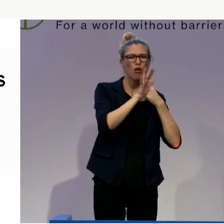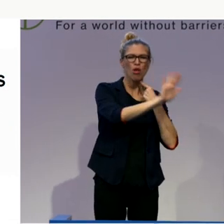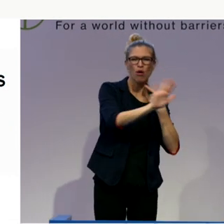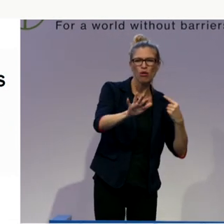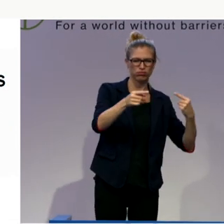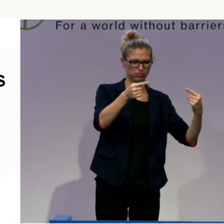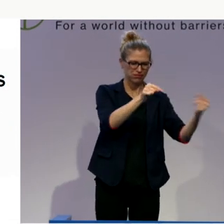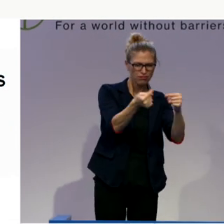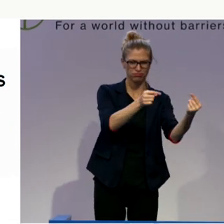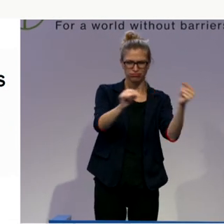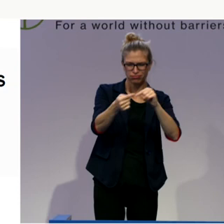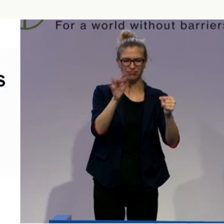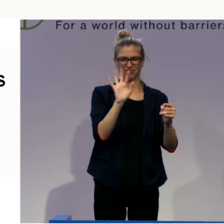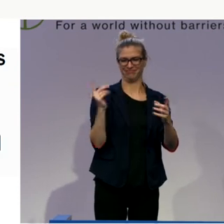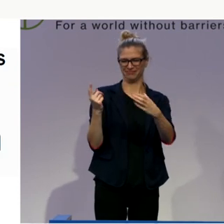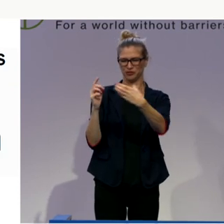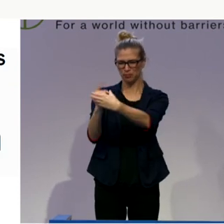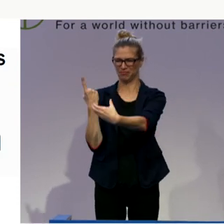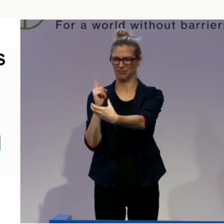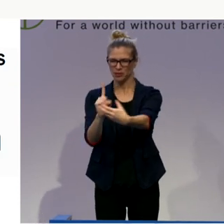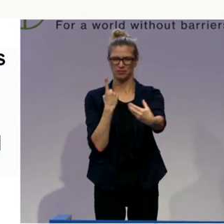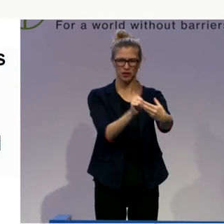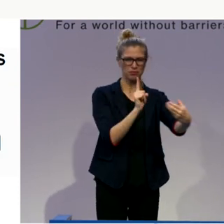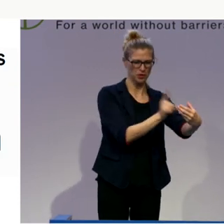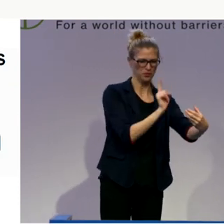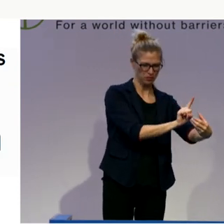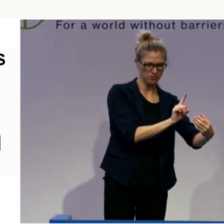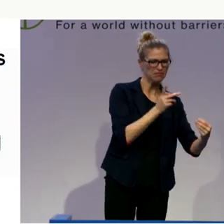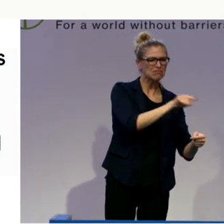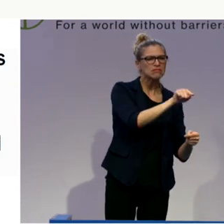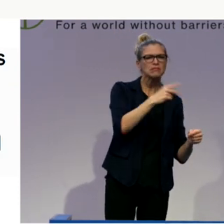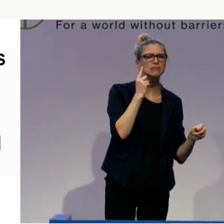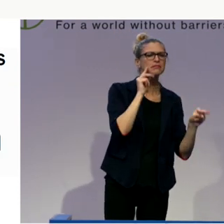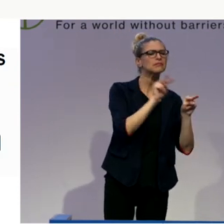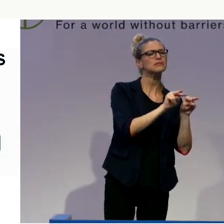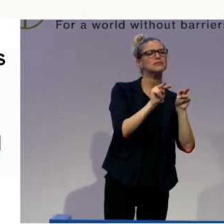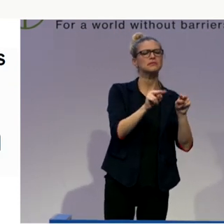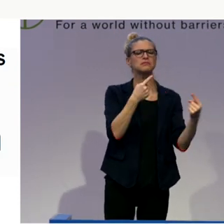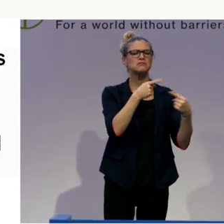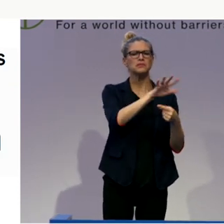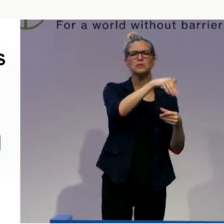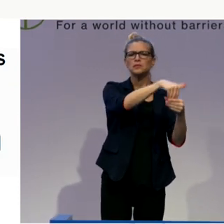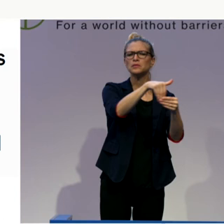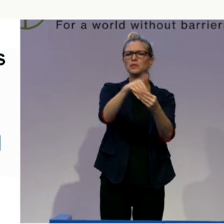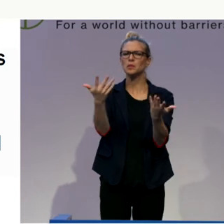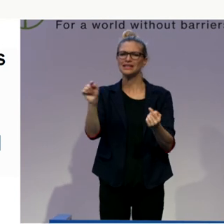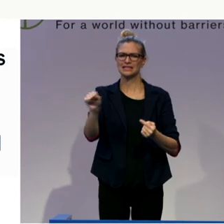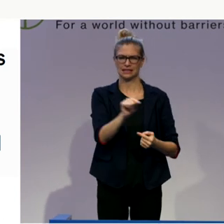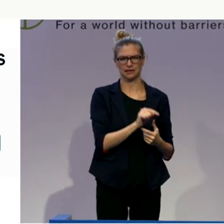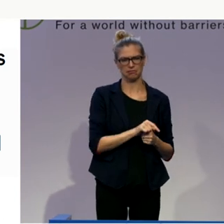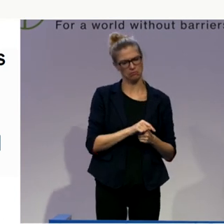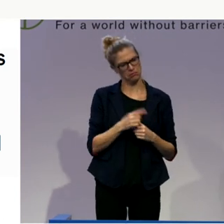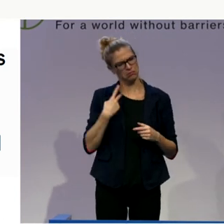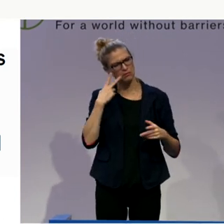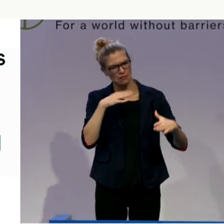the findings of such an assessment could be translated in